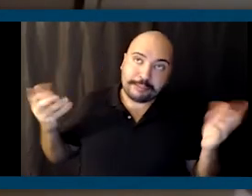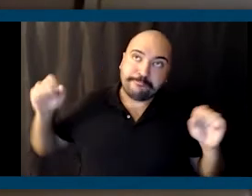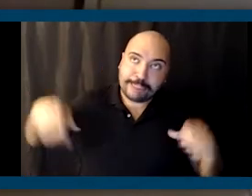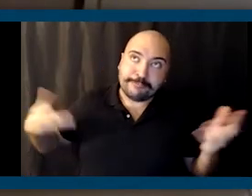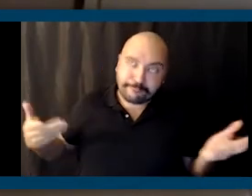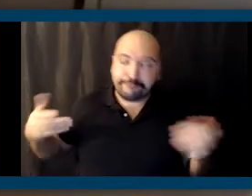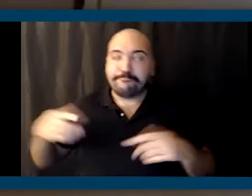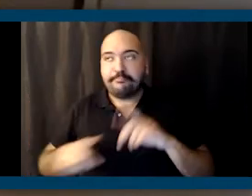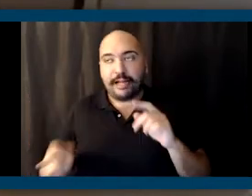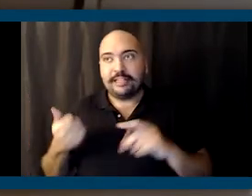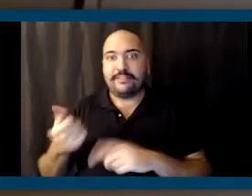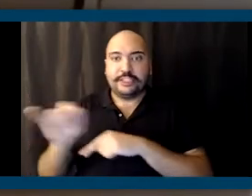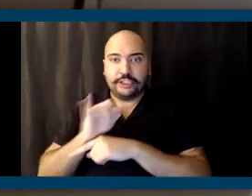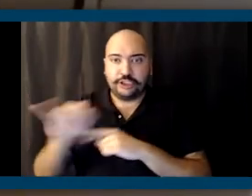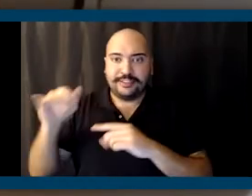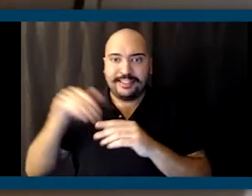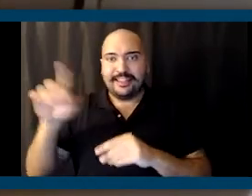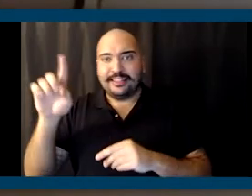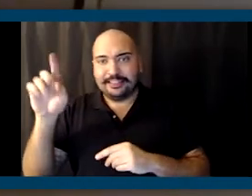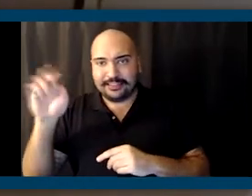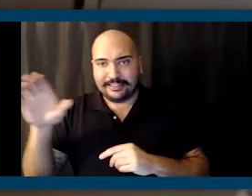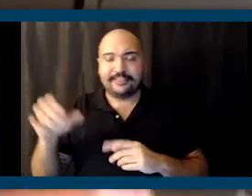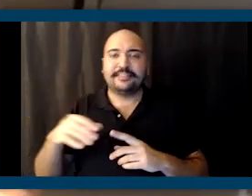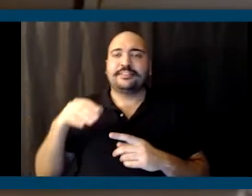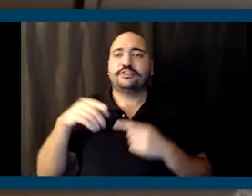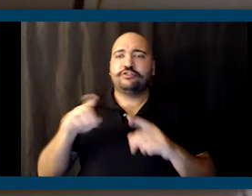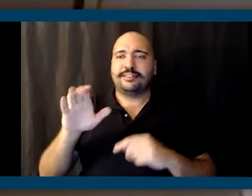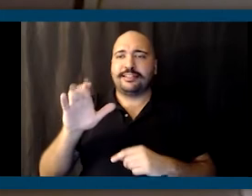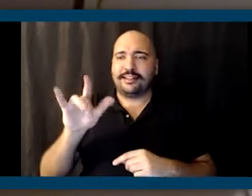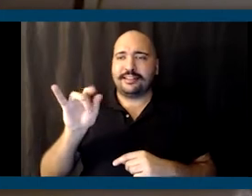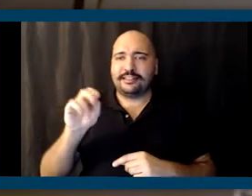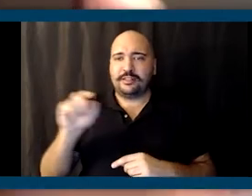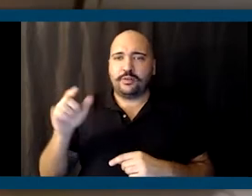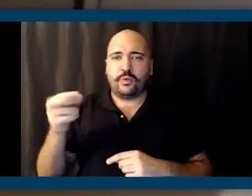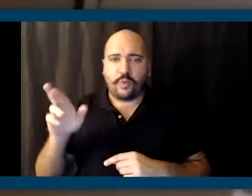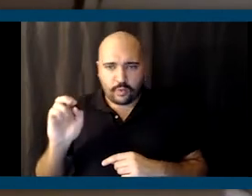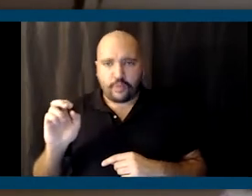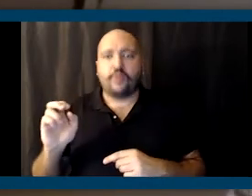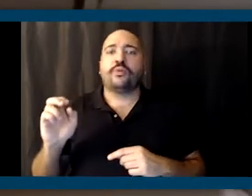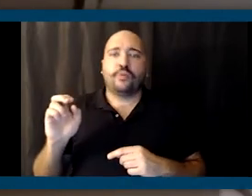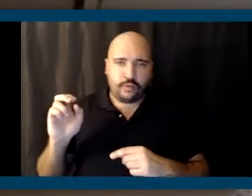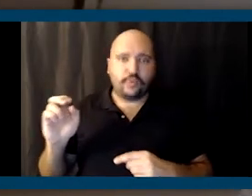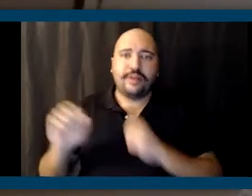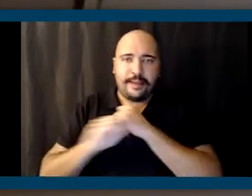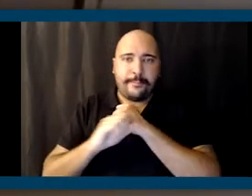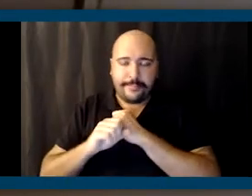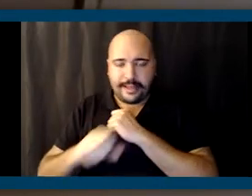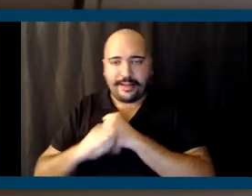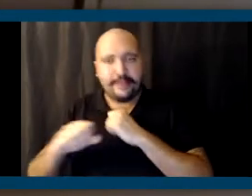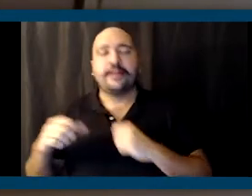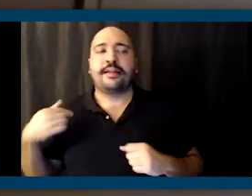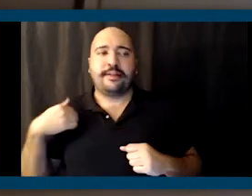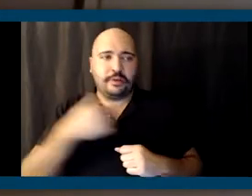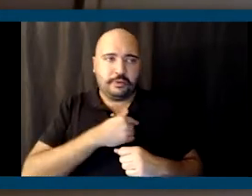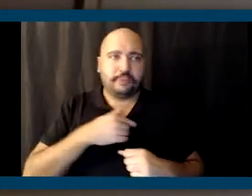to be an intern in the DNC and the Clinton Gore campaign, president of college Democrats and so on and so on and so on. And here I am